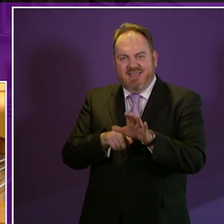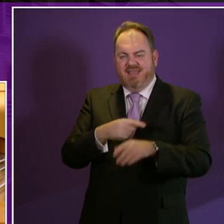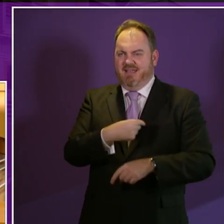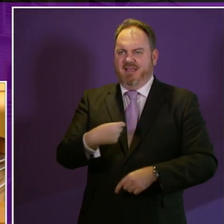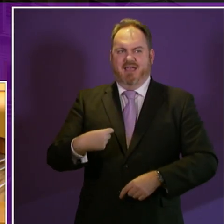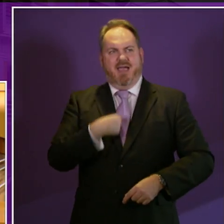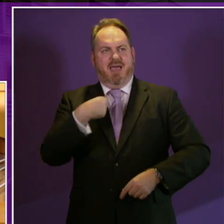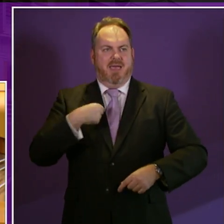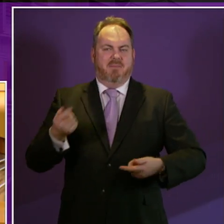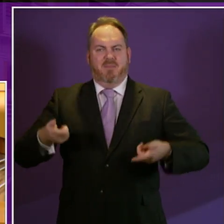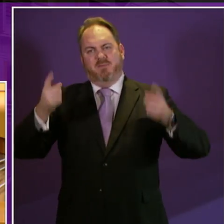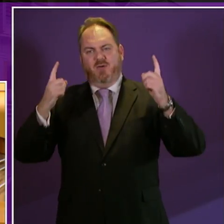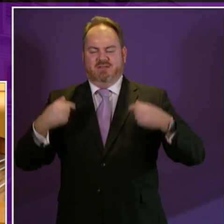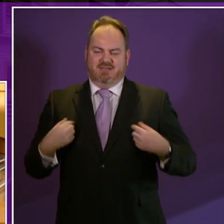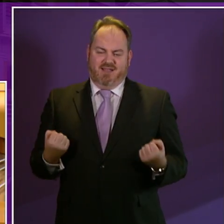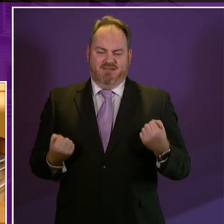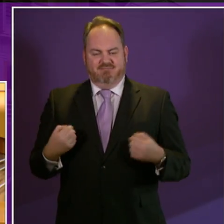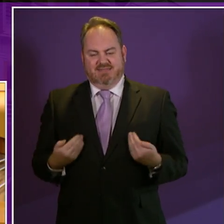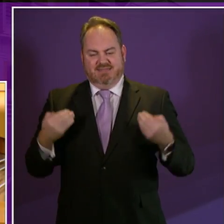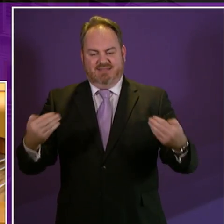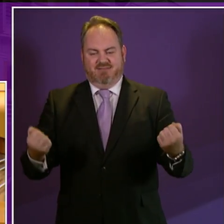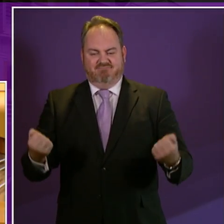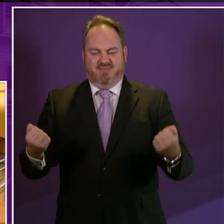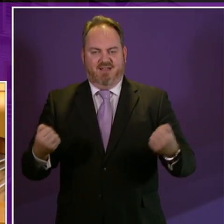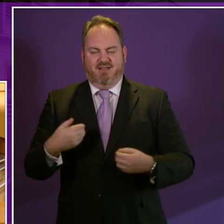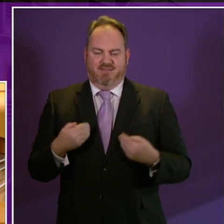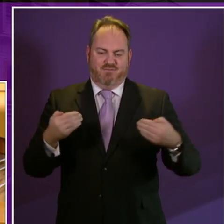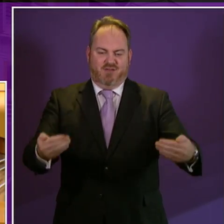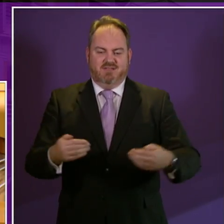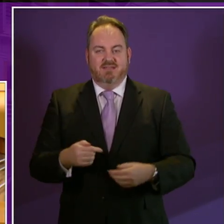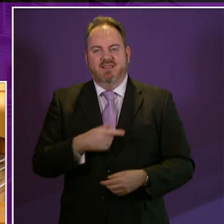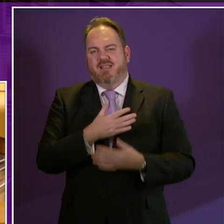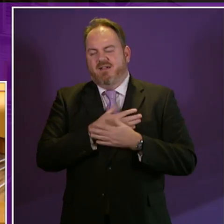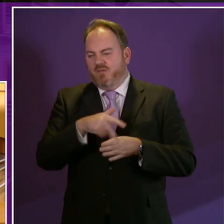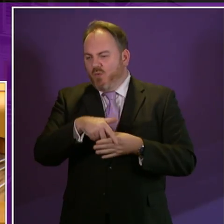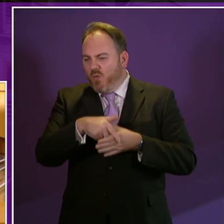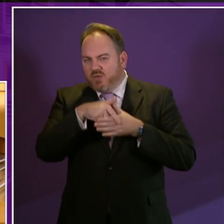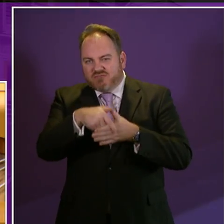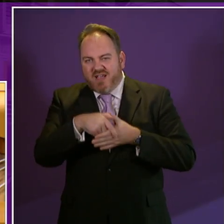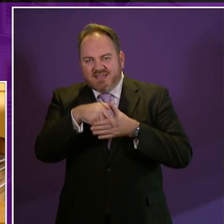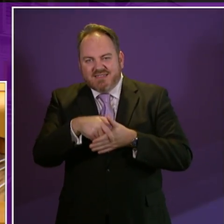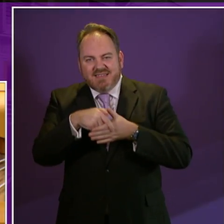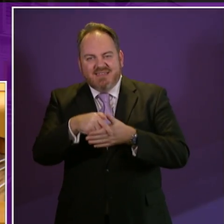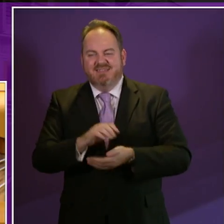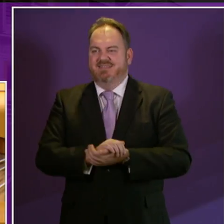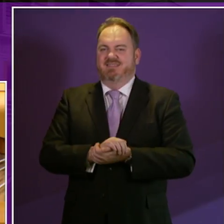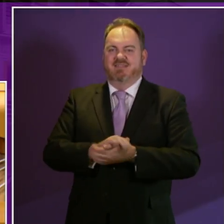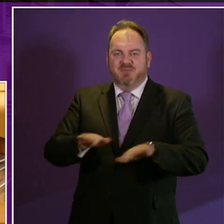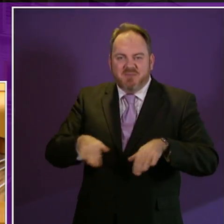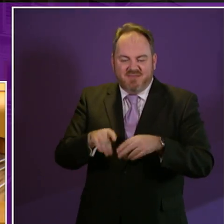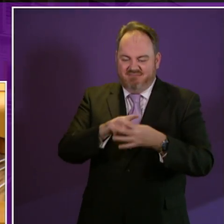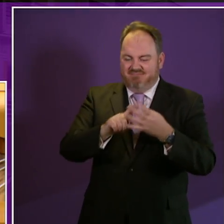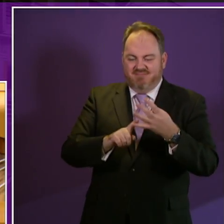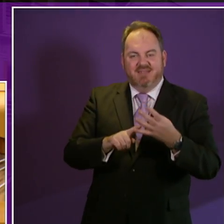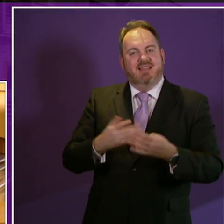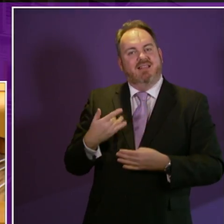boss and sitting in the front seat of the car. He's been an avid swimmer and horse rider in the past, and he lives on his own in a house in Perth with